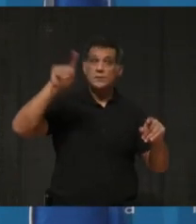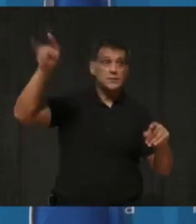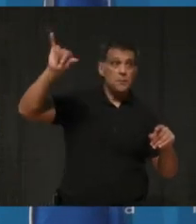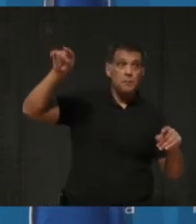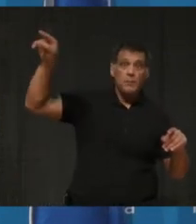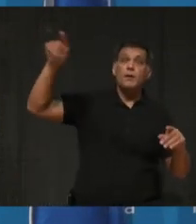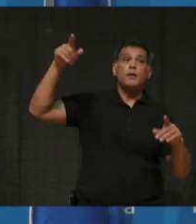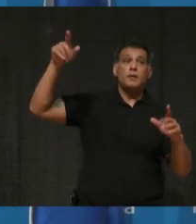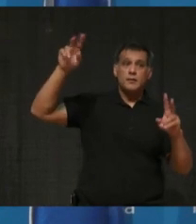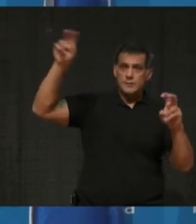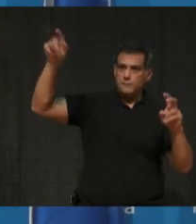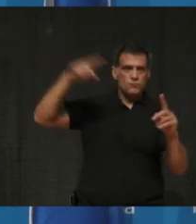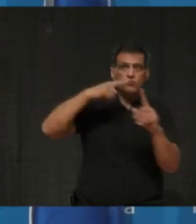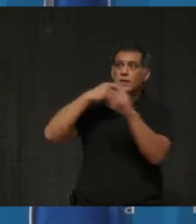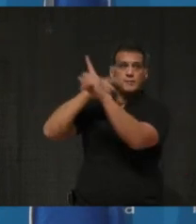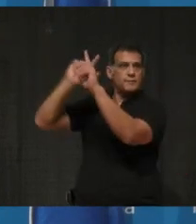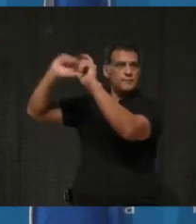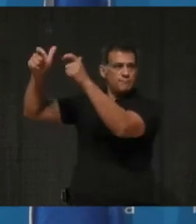Follow-up?